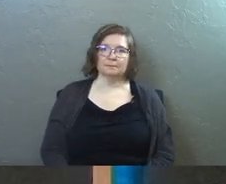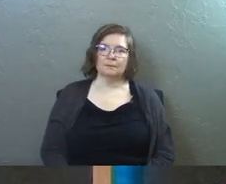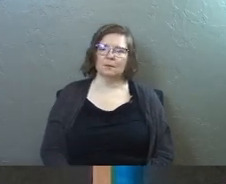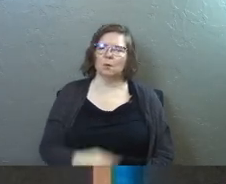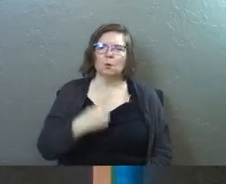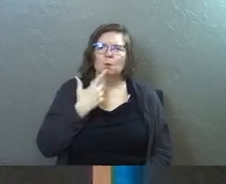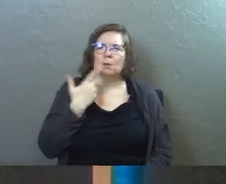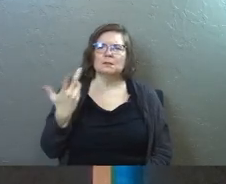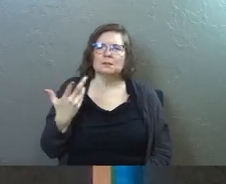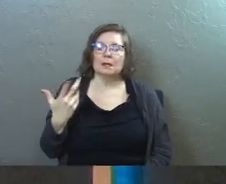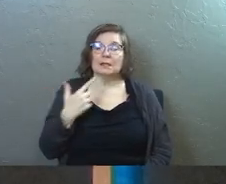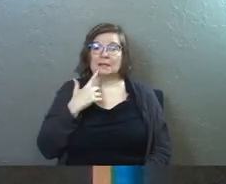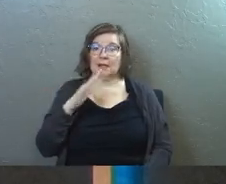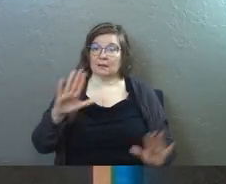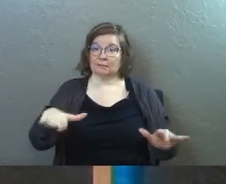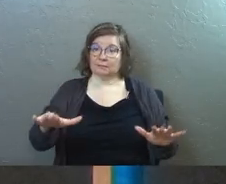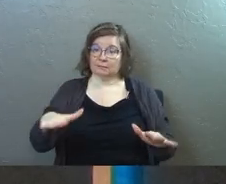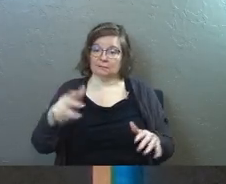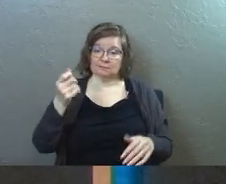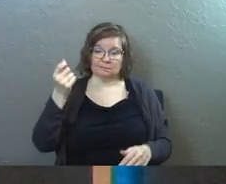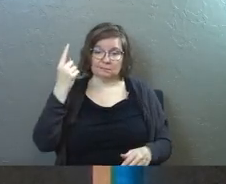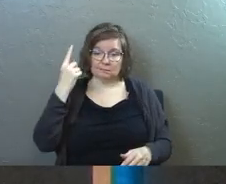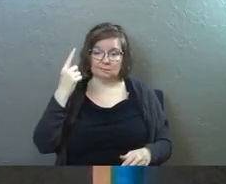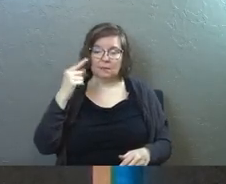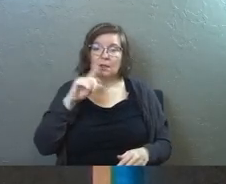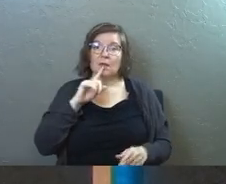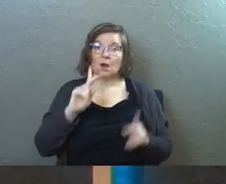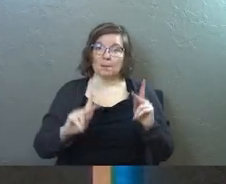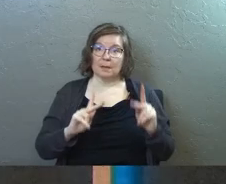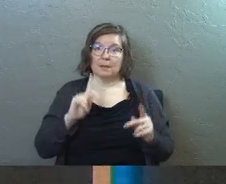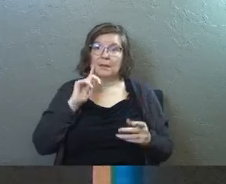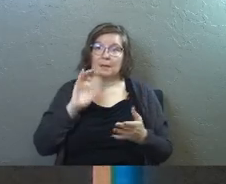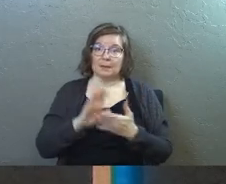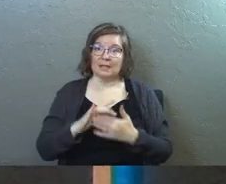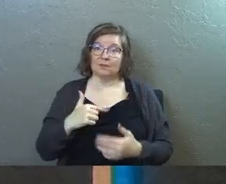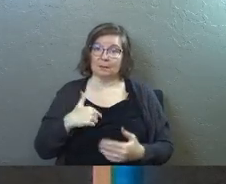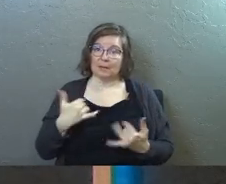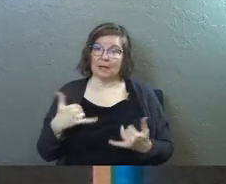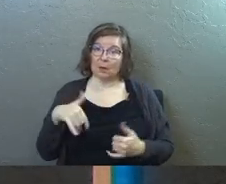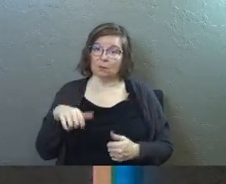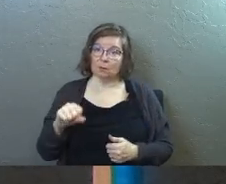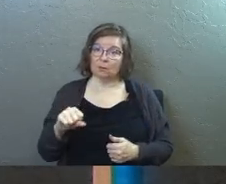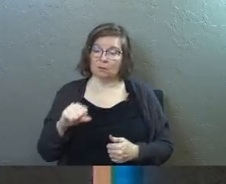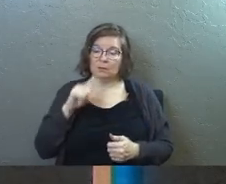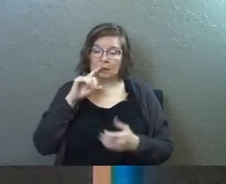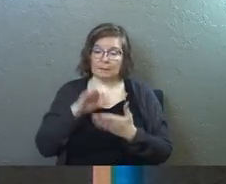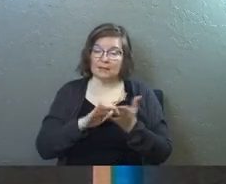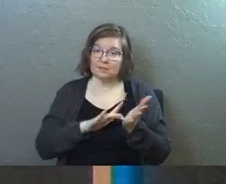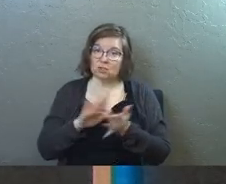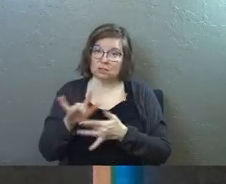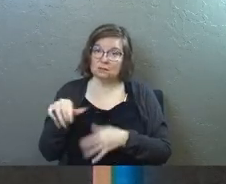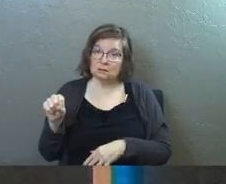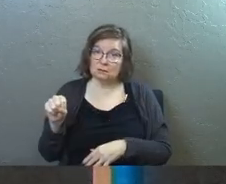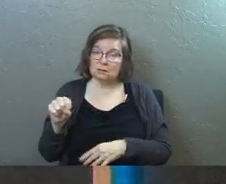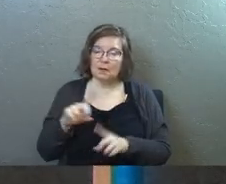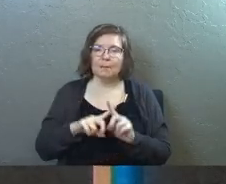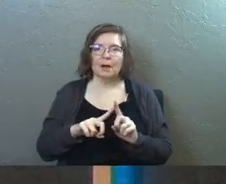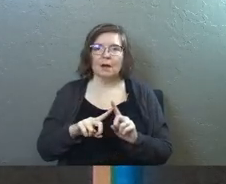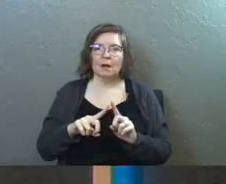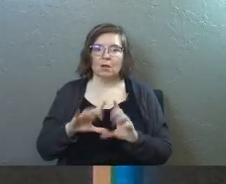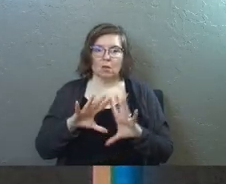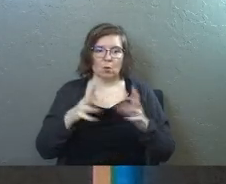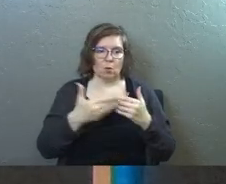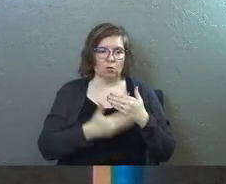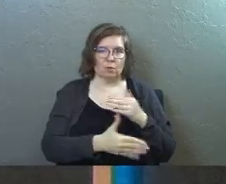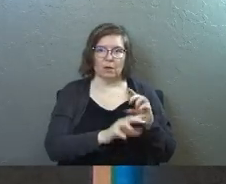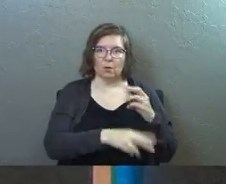So what's he saying in this prayer? He's saying listen there are people that believe in me right now that believe in Jesus but there's the